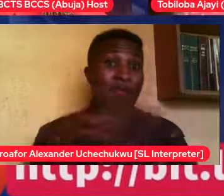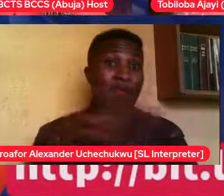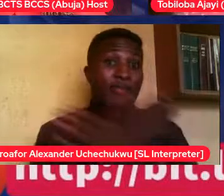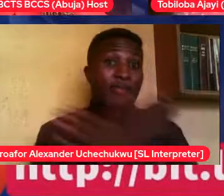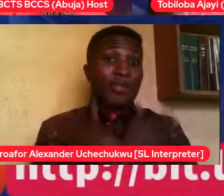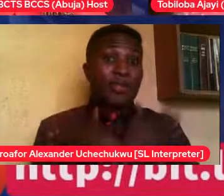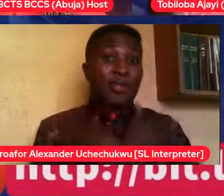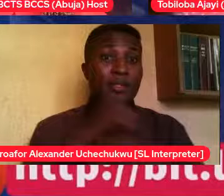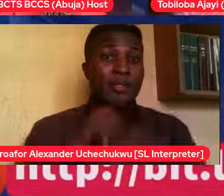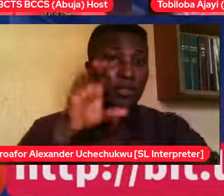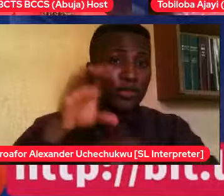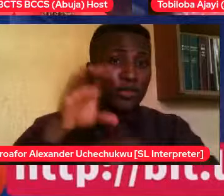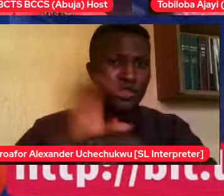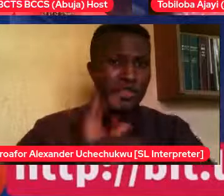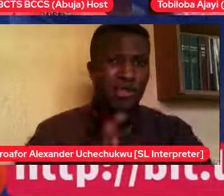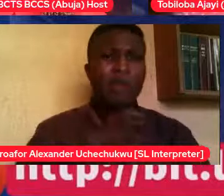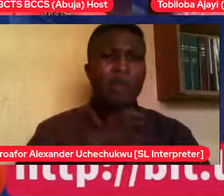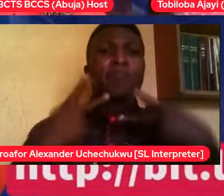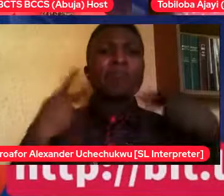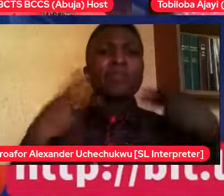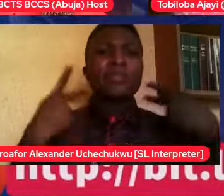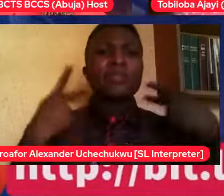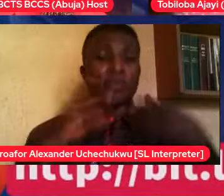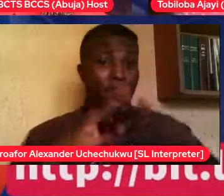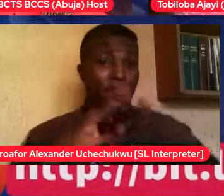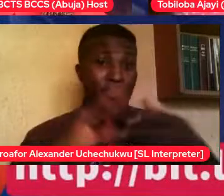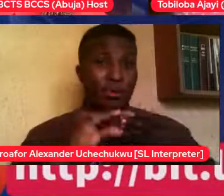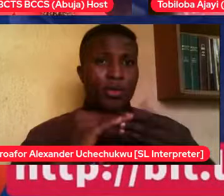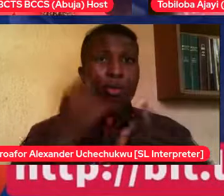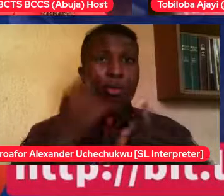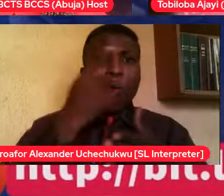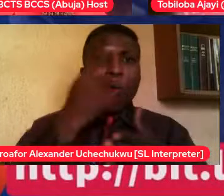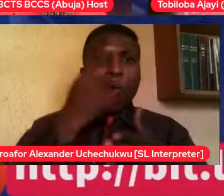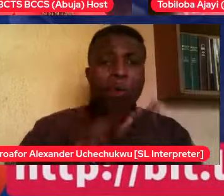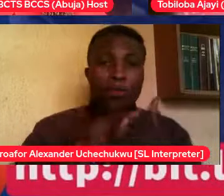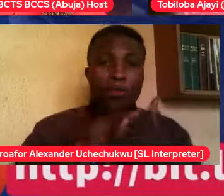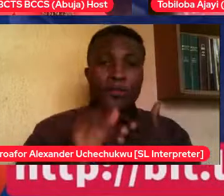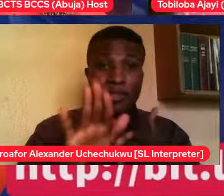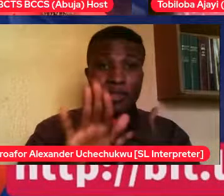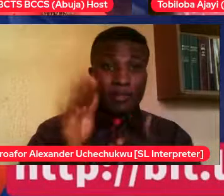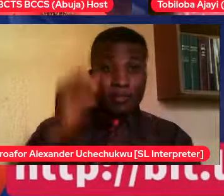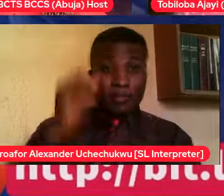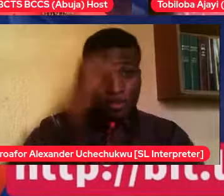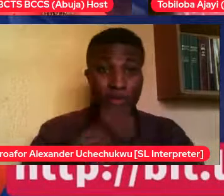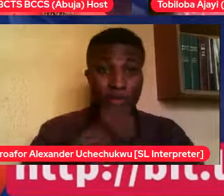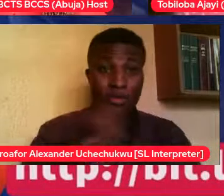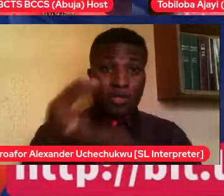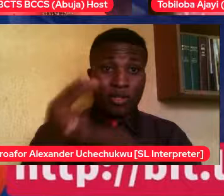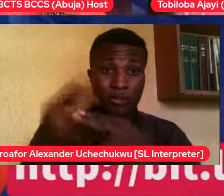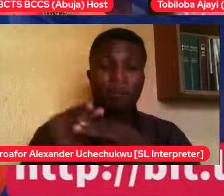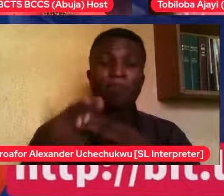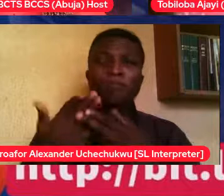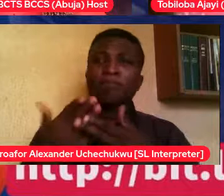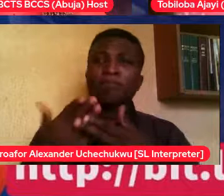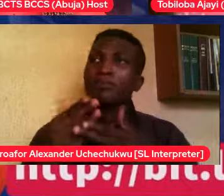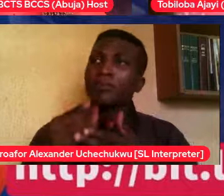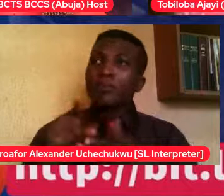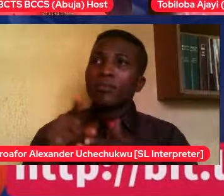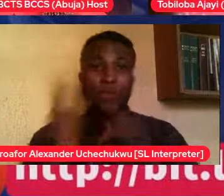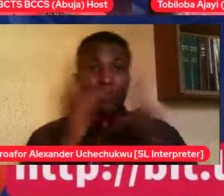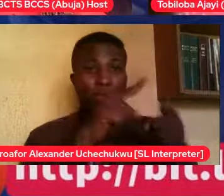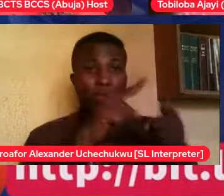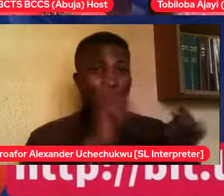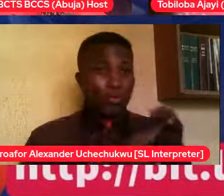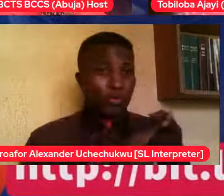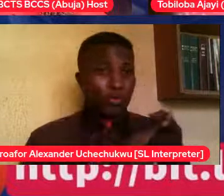his son's name up. He now said that he went to his son's room and saw love later from